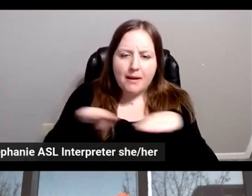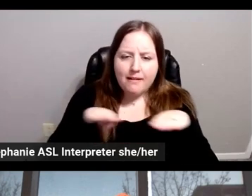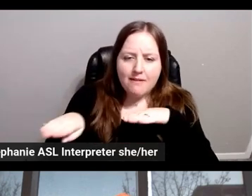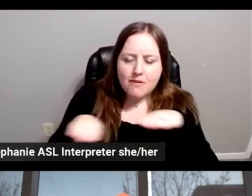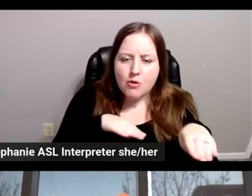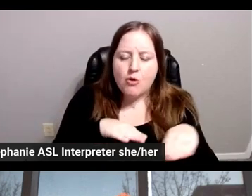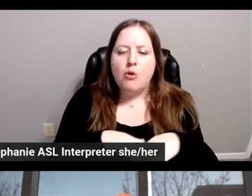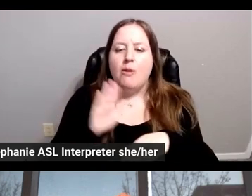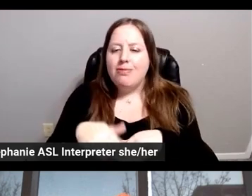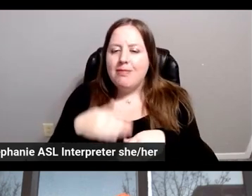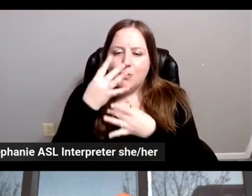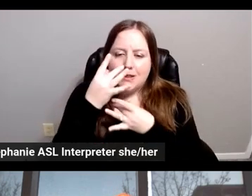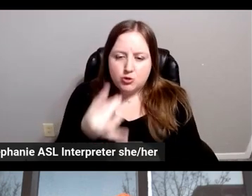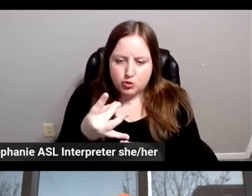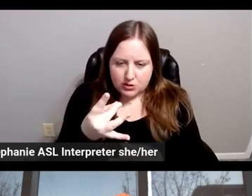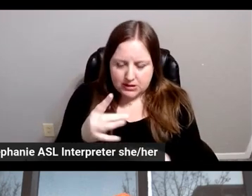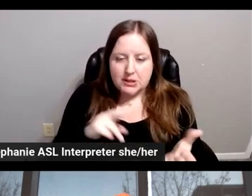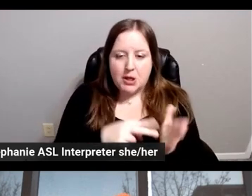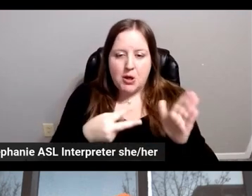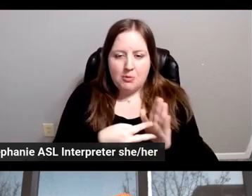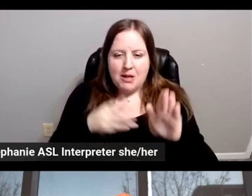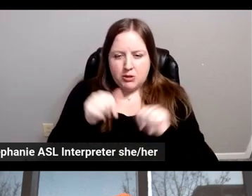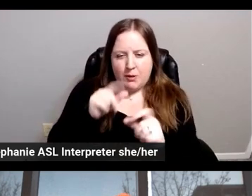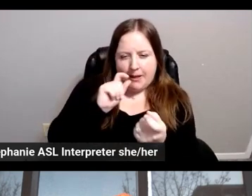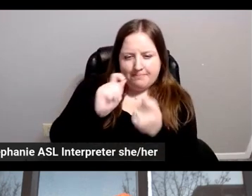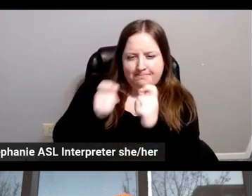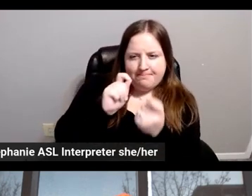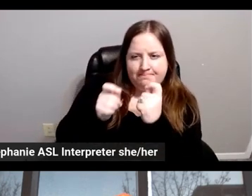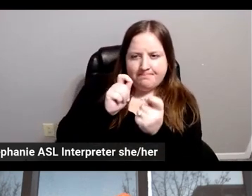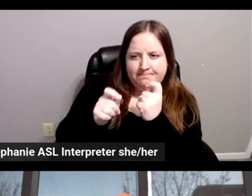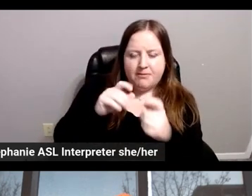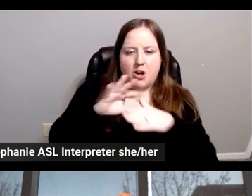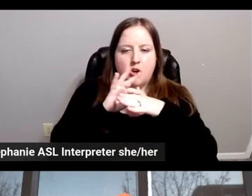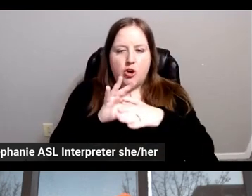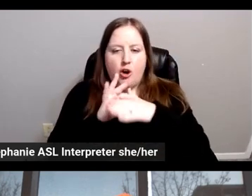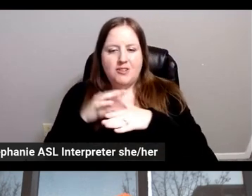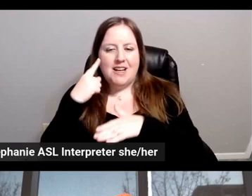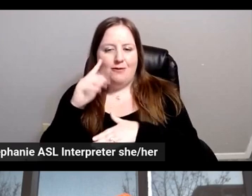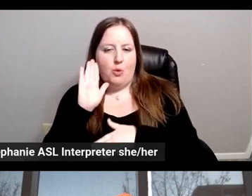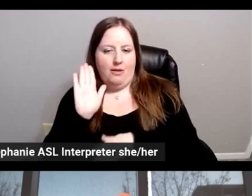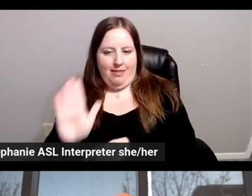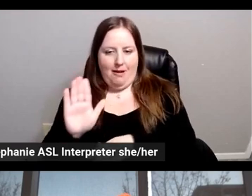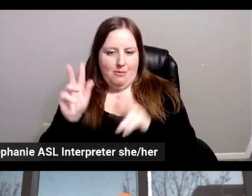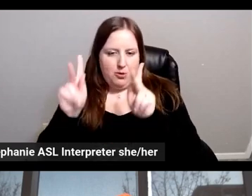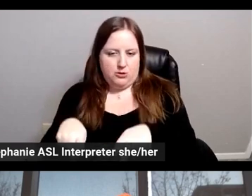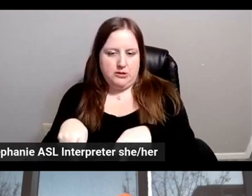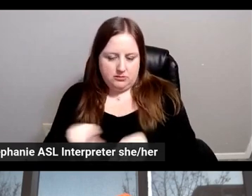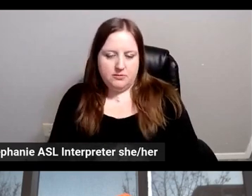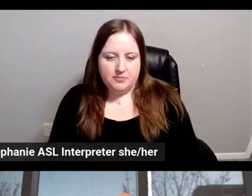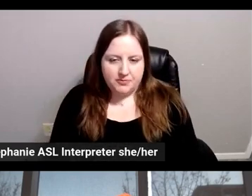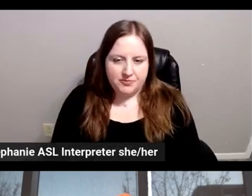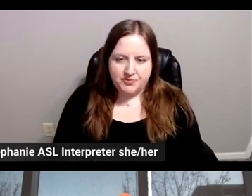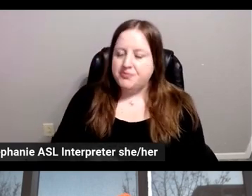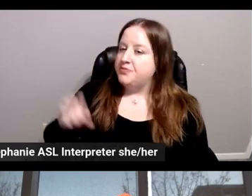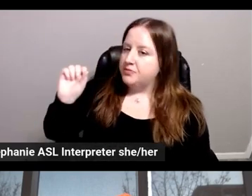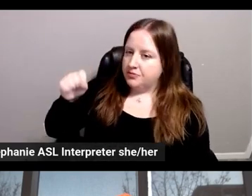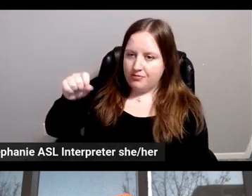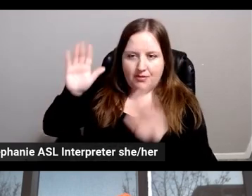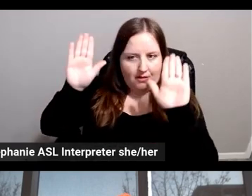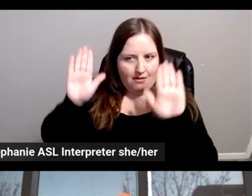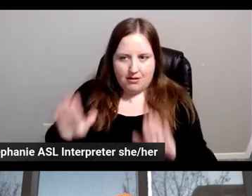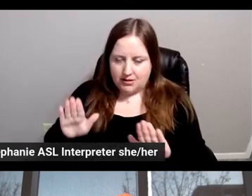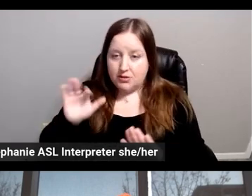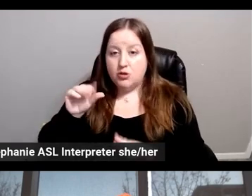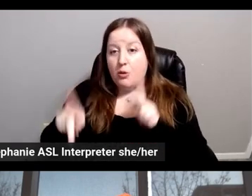interests, and then we can really tailor the content to their interest. Yeah. That's awesome. Yeah. So